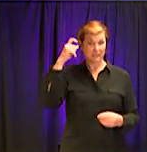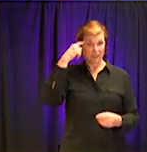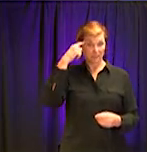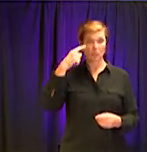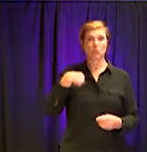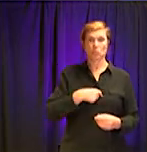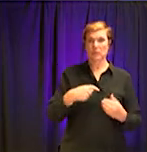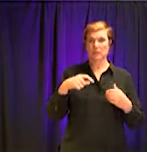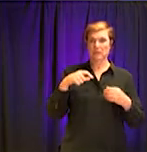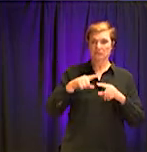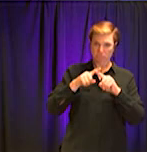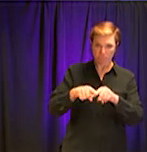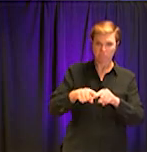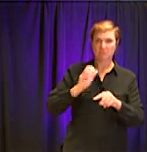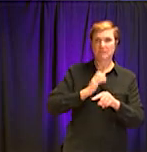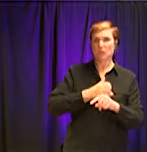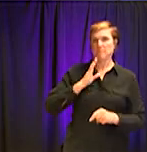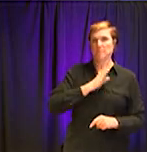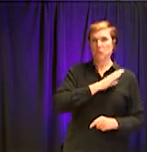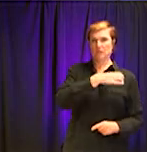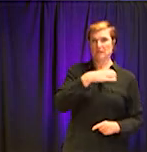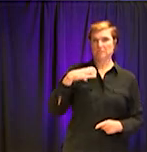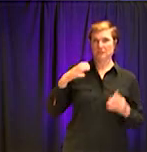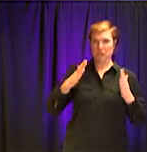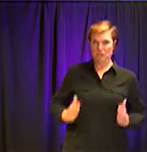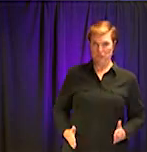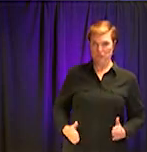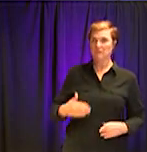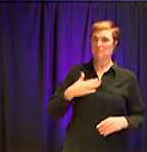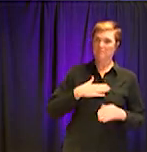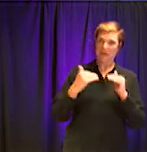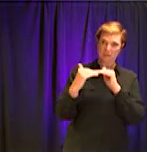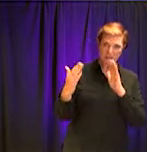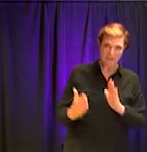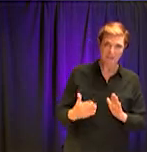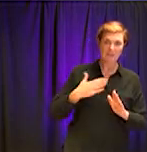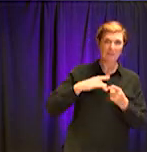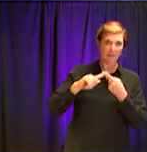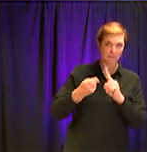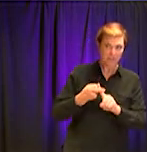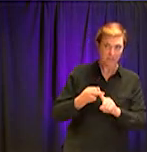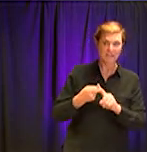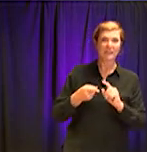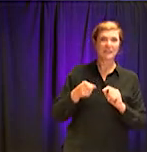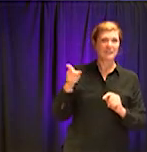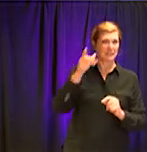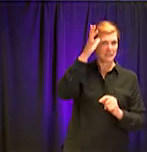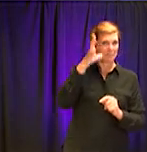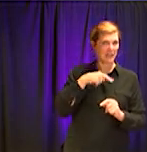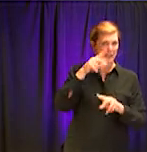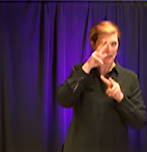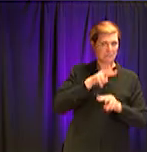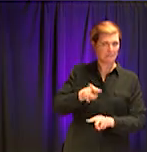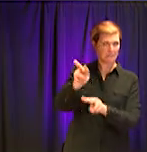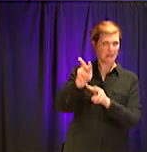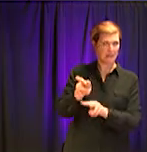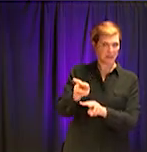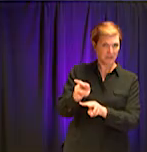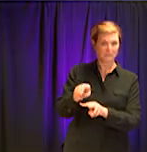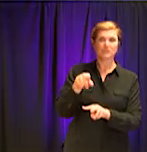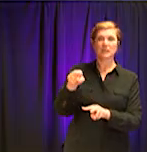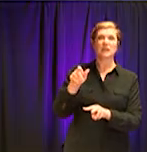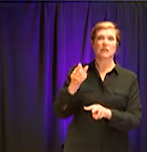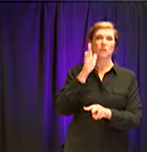commissioners. And I am honored to have a colleague and a friend, a man I admire with us today, our presiding